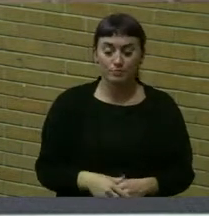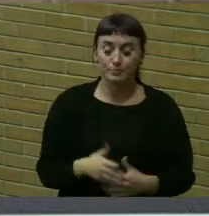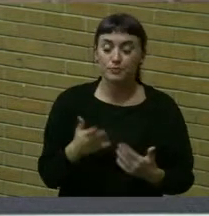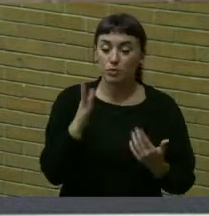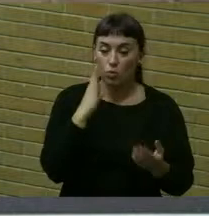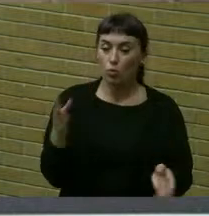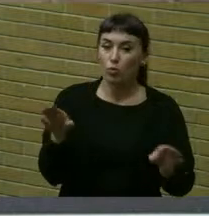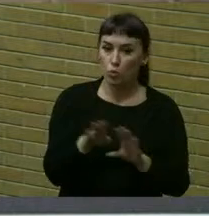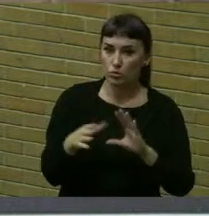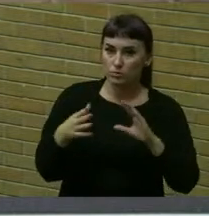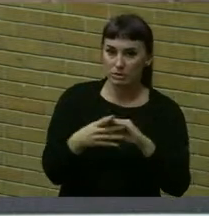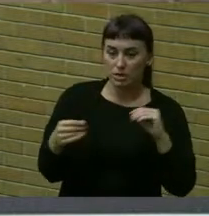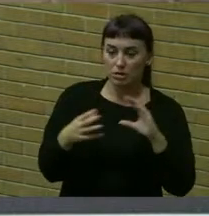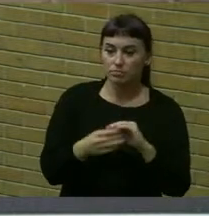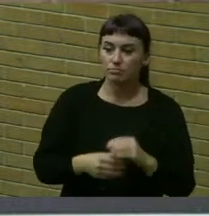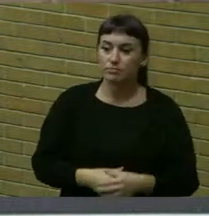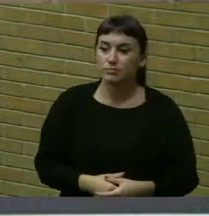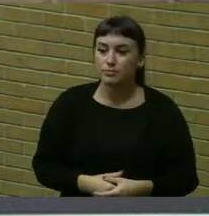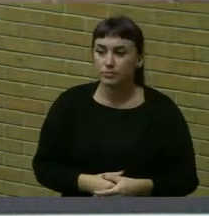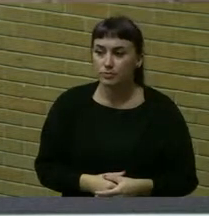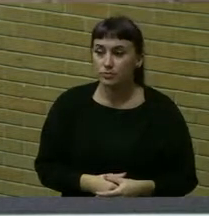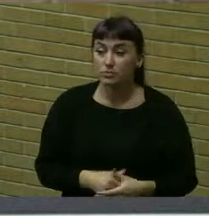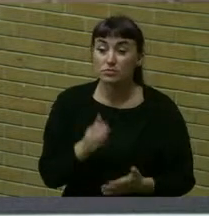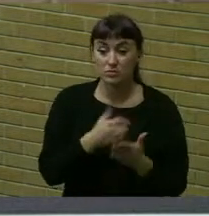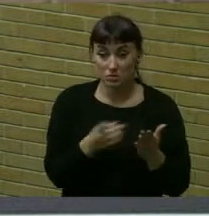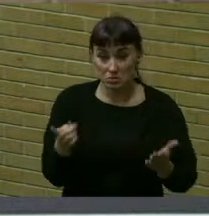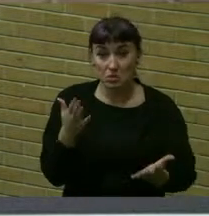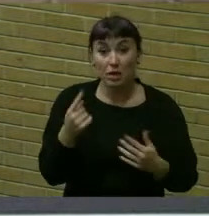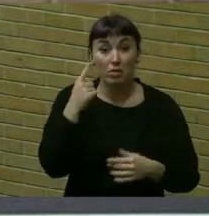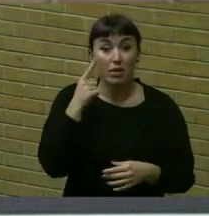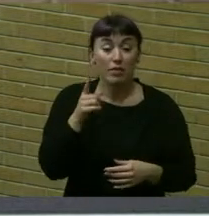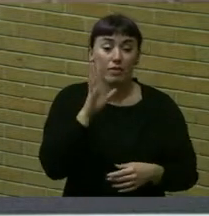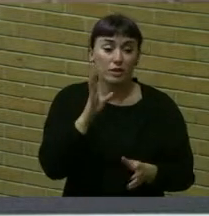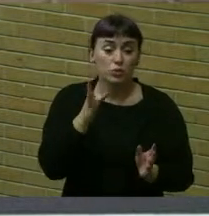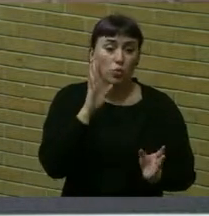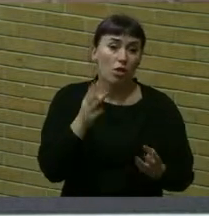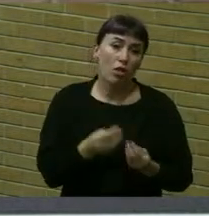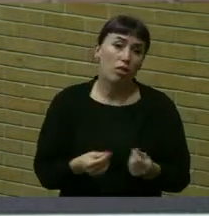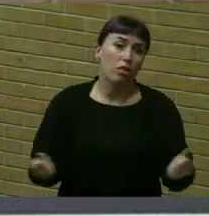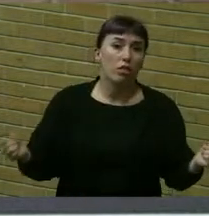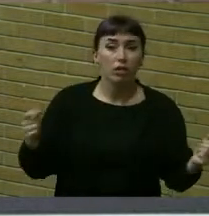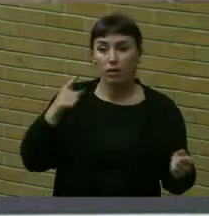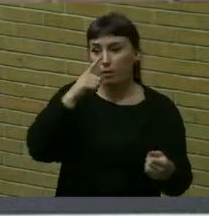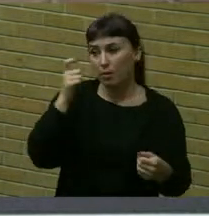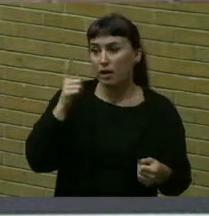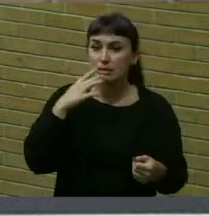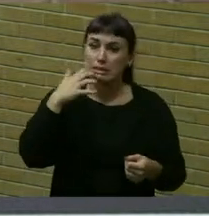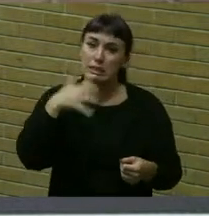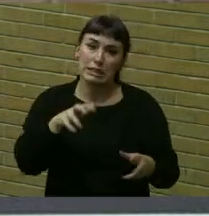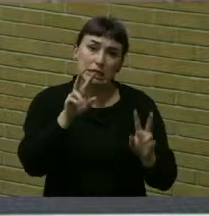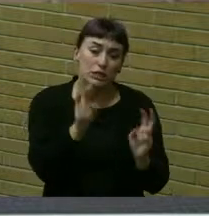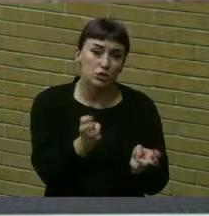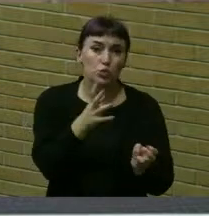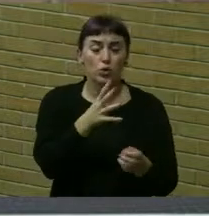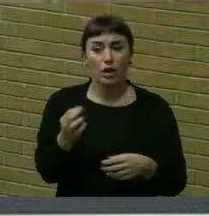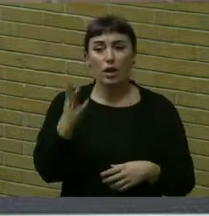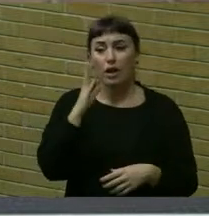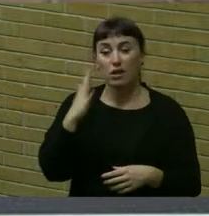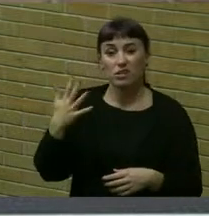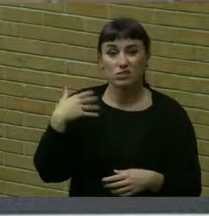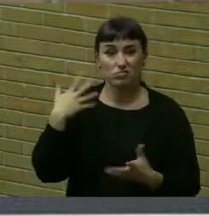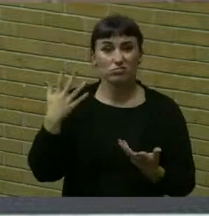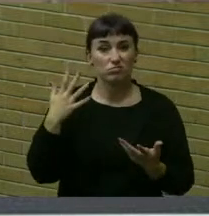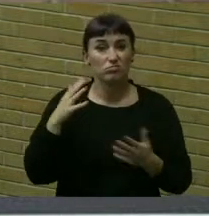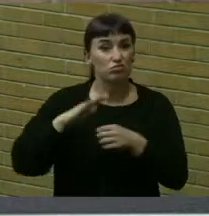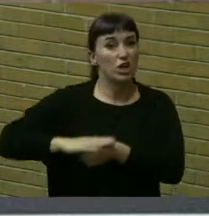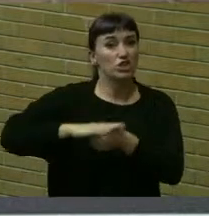with, you know, some of you may think this will blow over because it's a heated issue and you've been getting heat from all